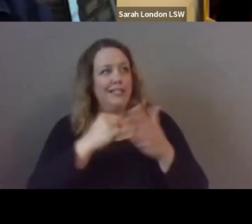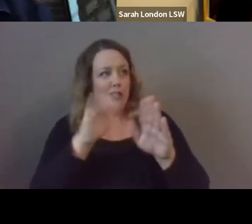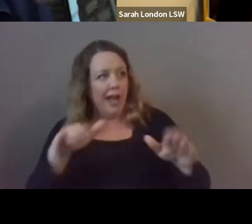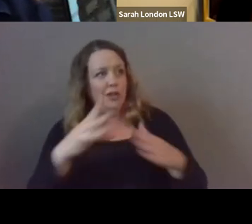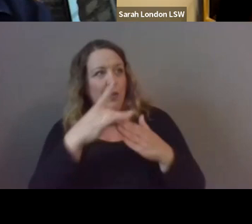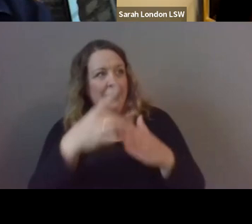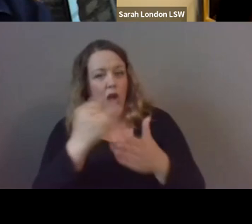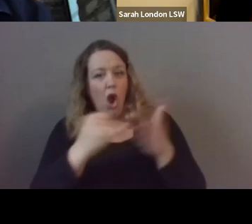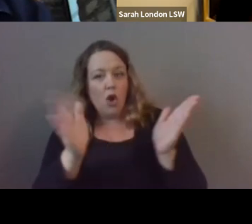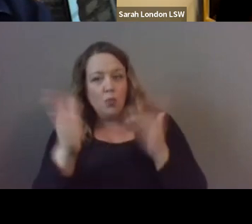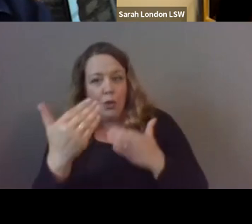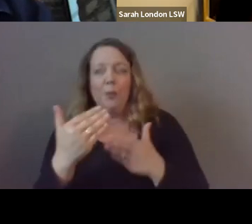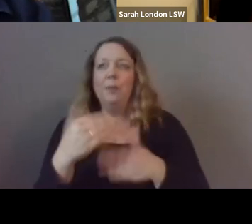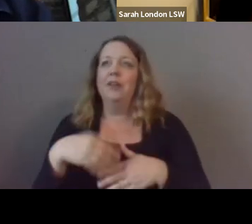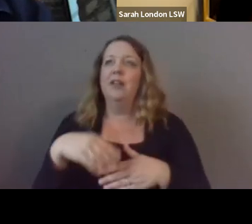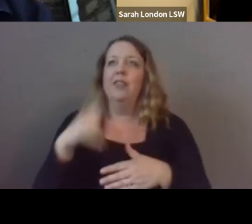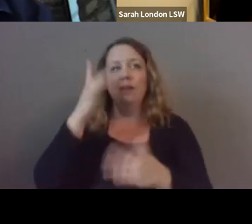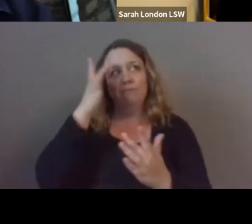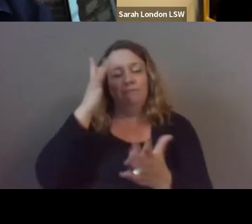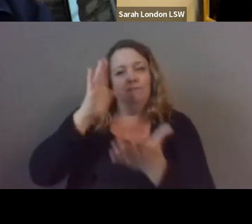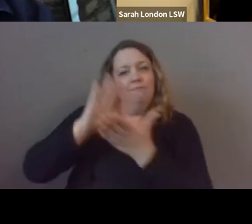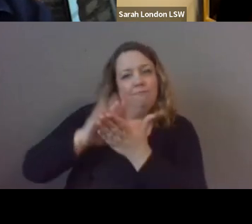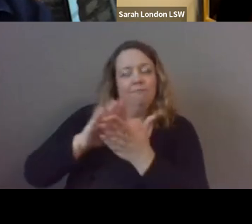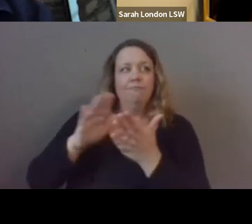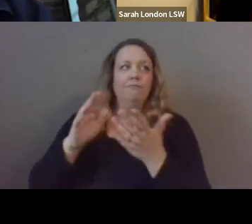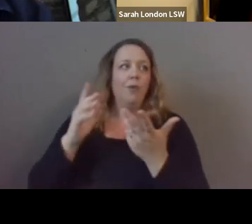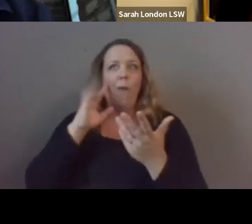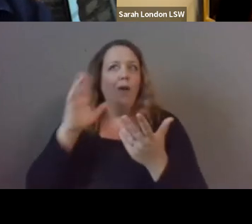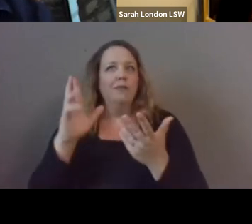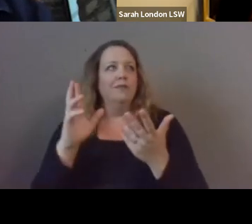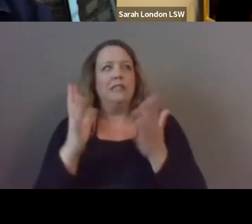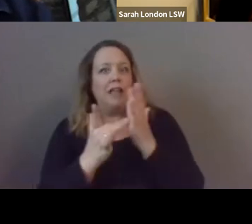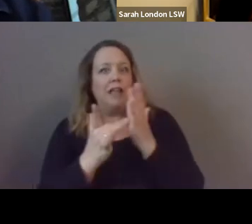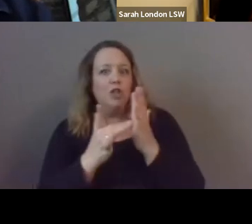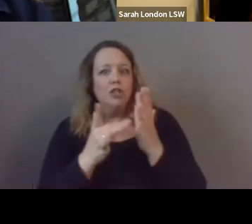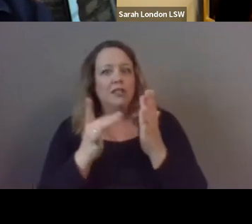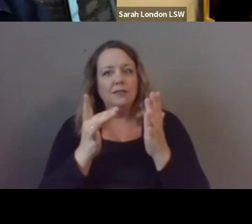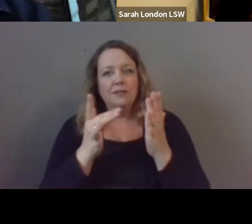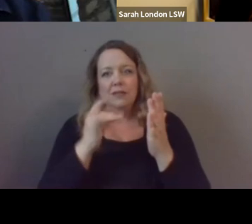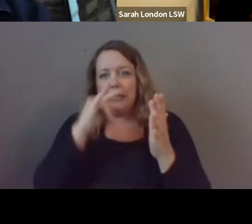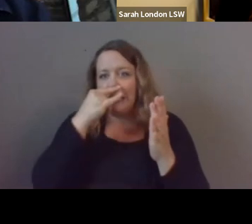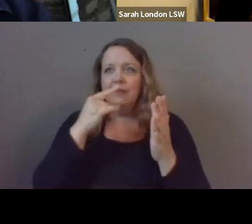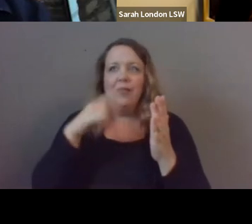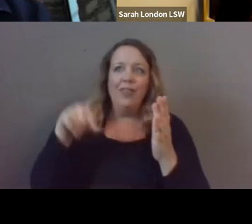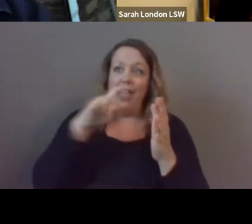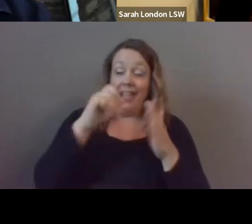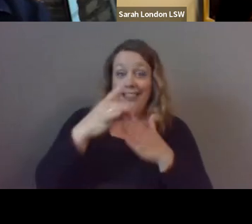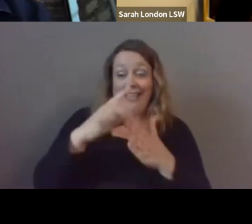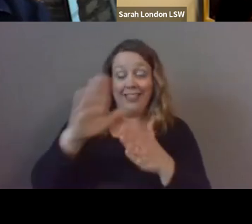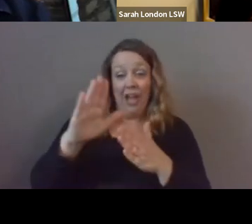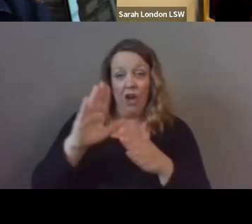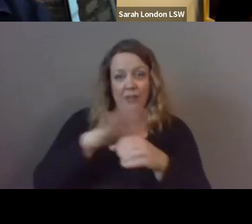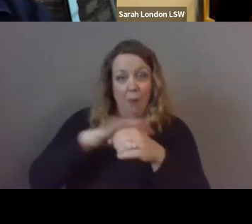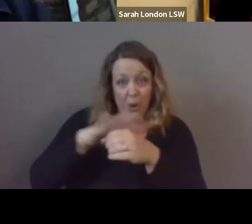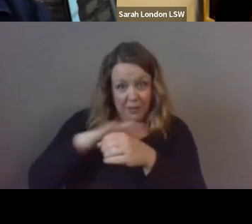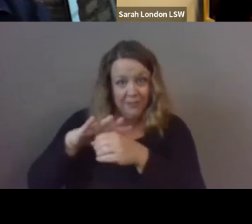room the academic or the or the technology um kids get to lead in that department but and